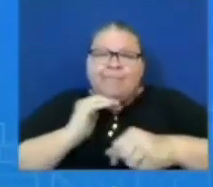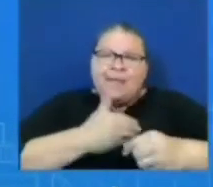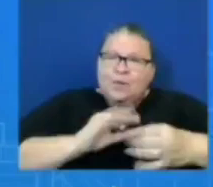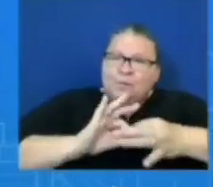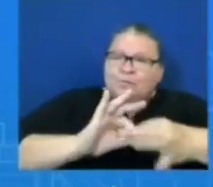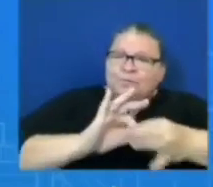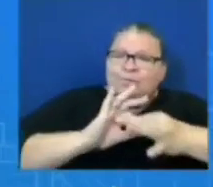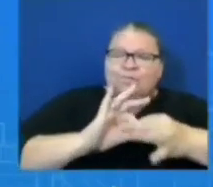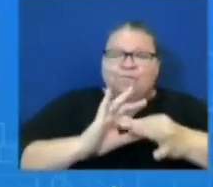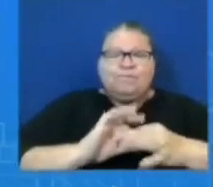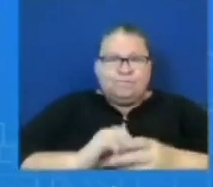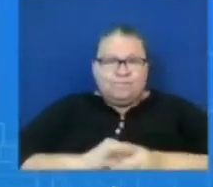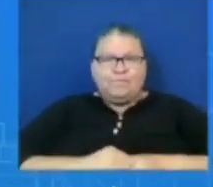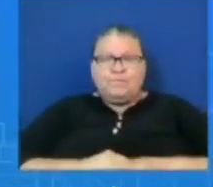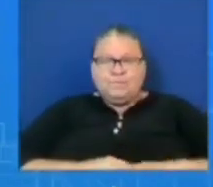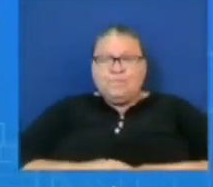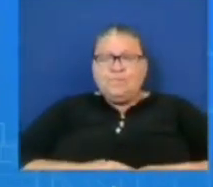john with uh ukraine being an important topic this week you